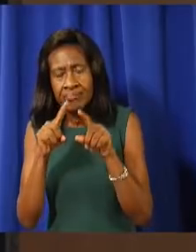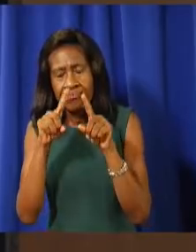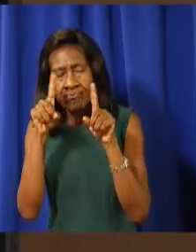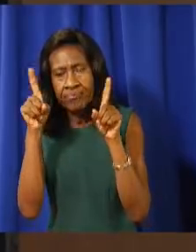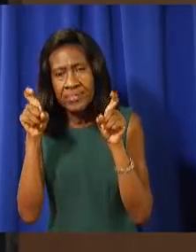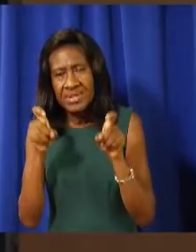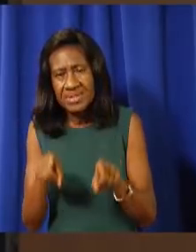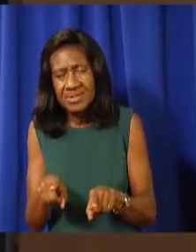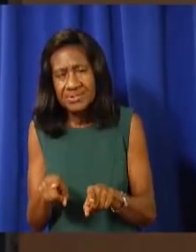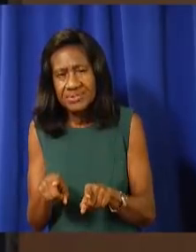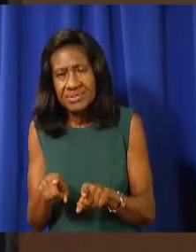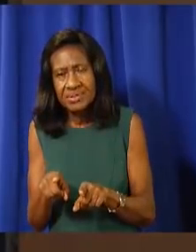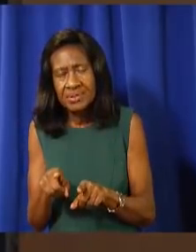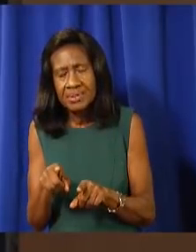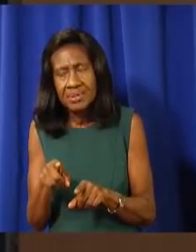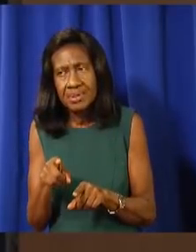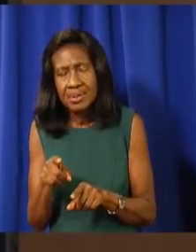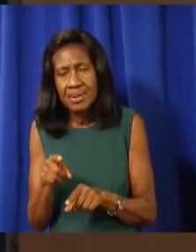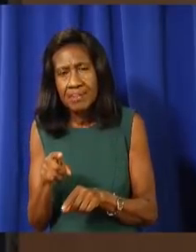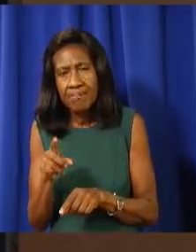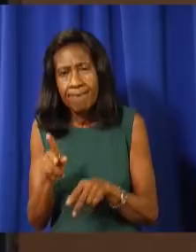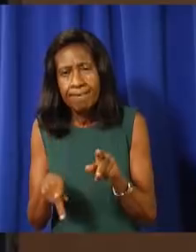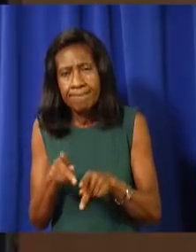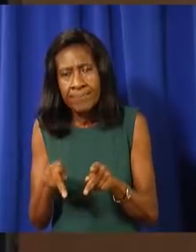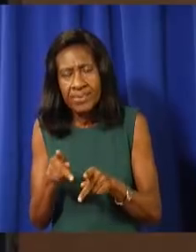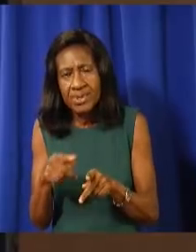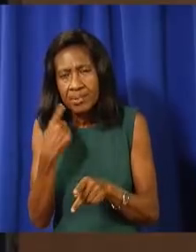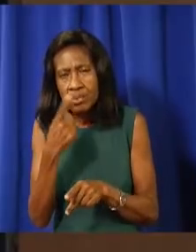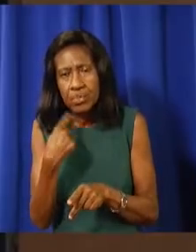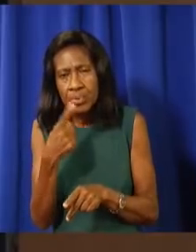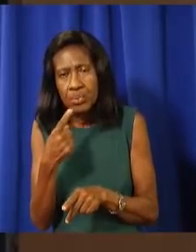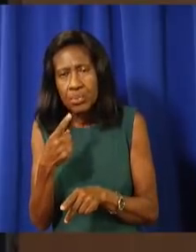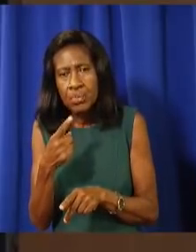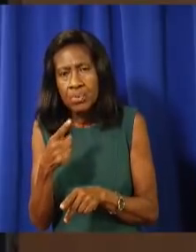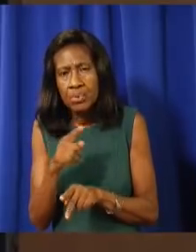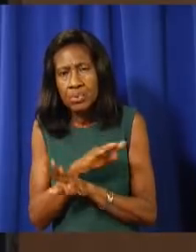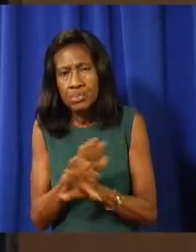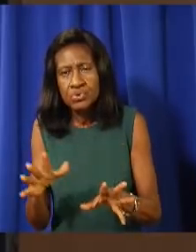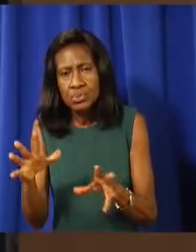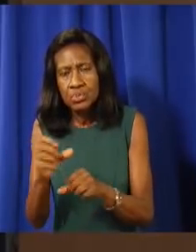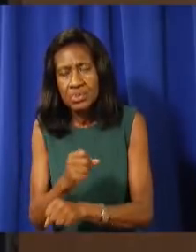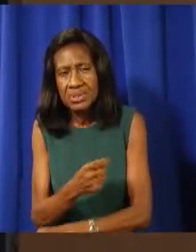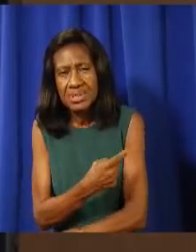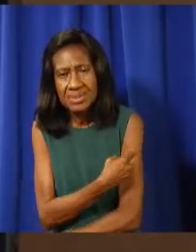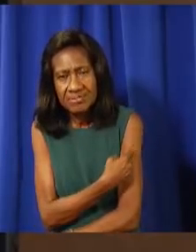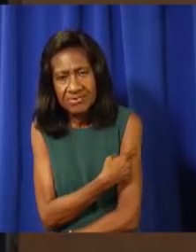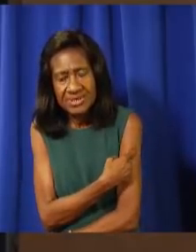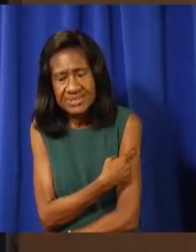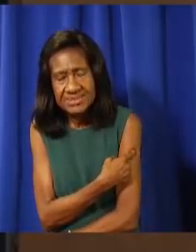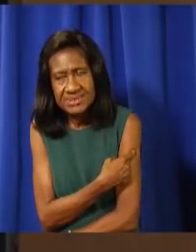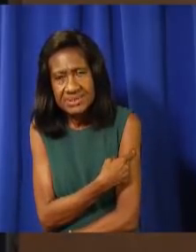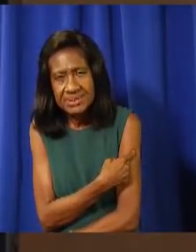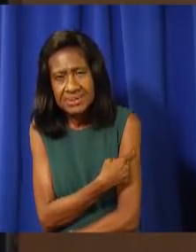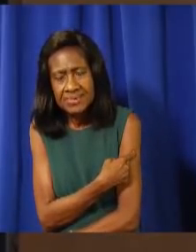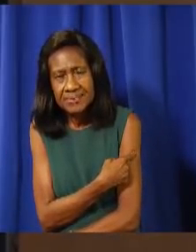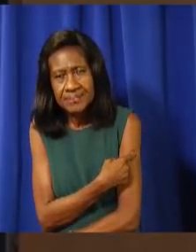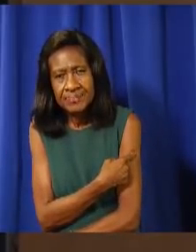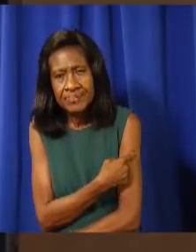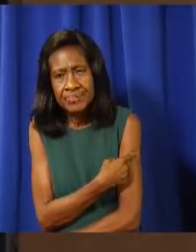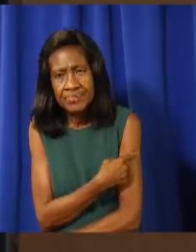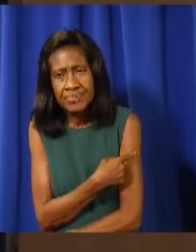workers. And that, there's a discussion that should be expanded to all sectors depending on the interaction with the public.